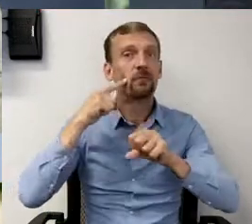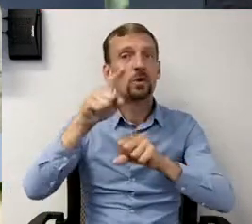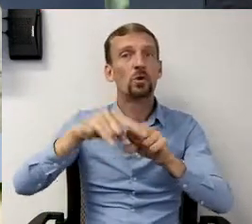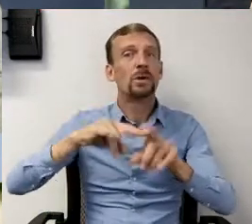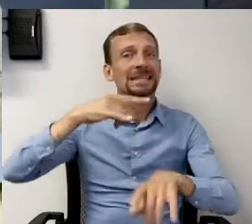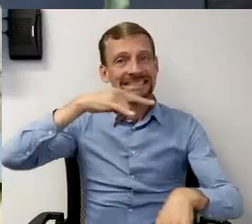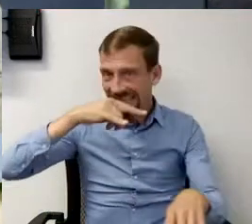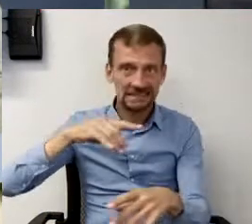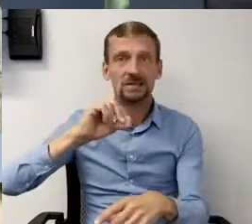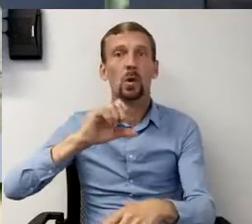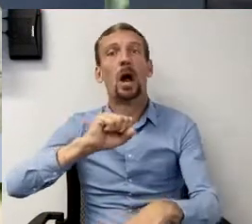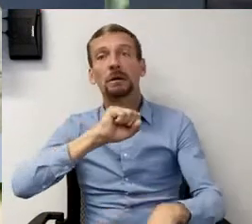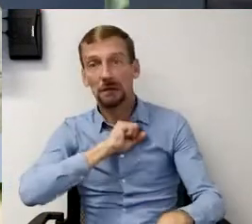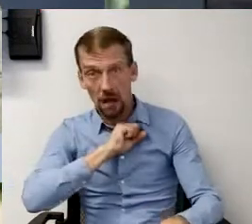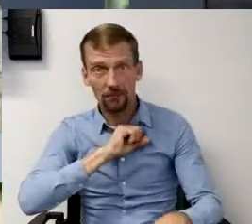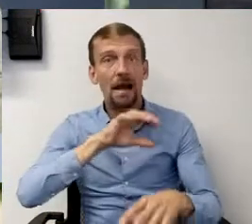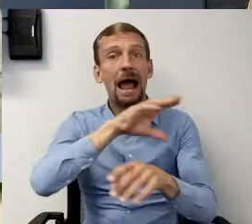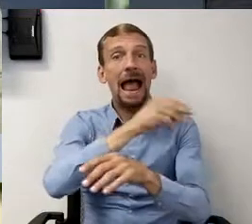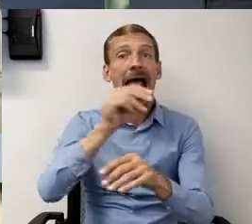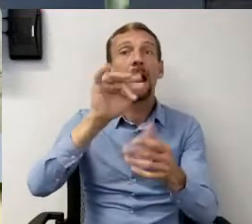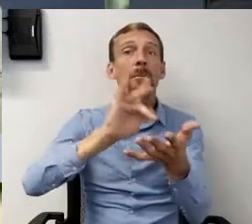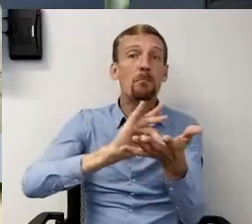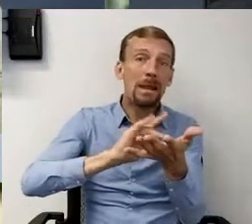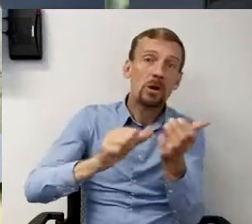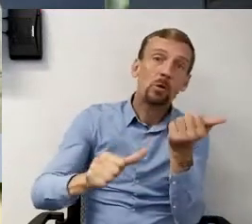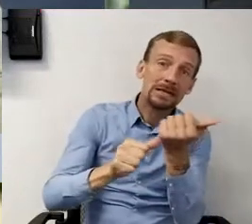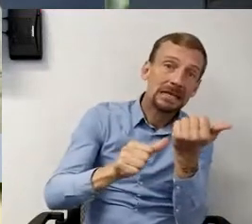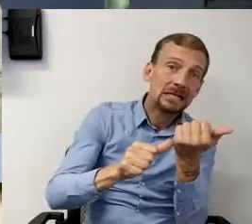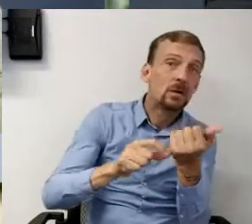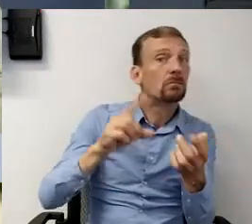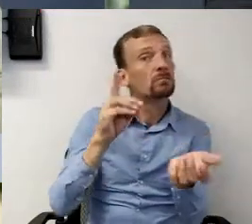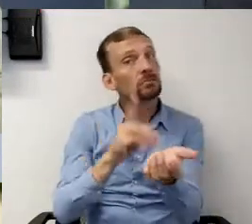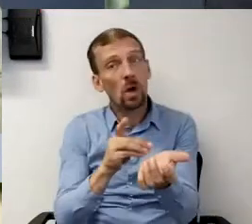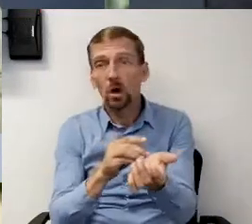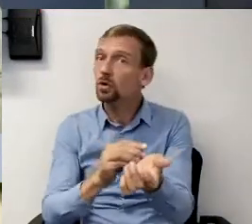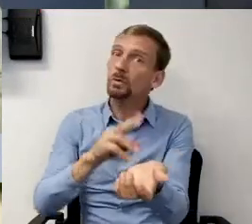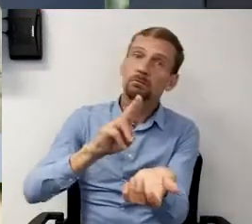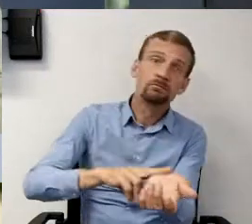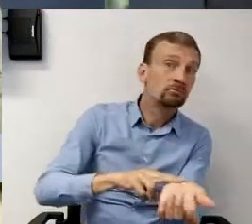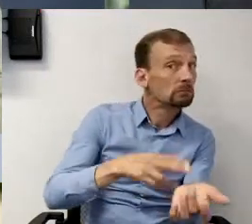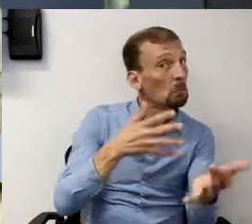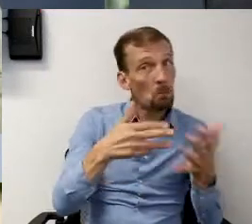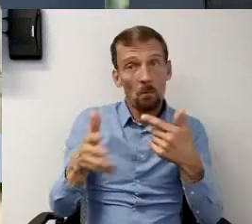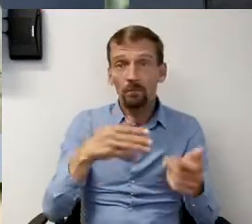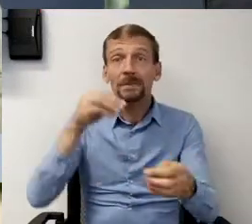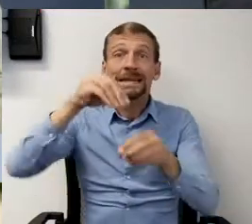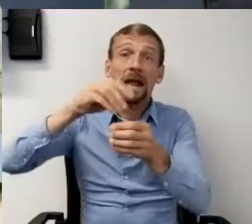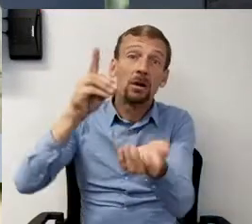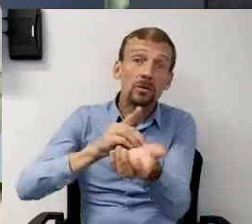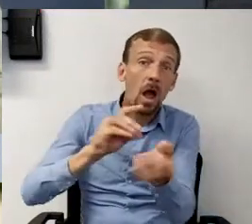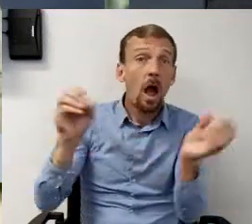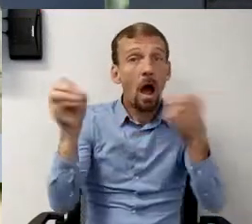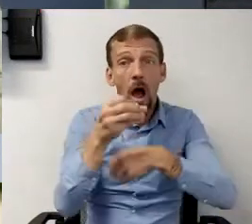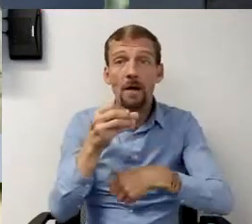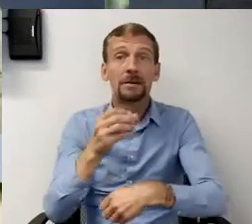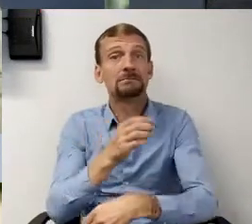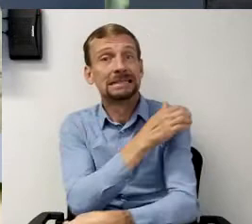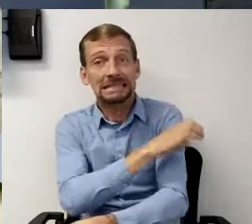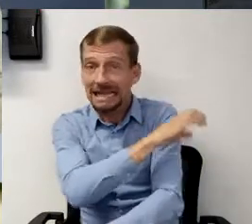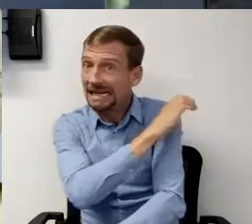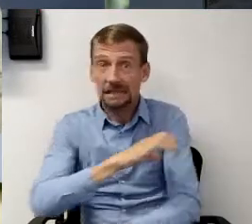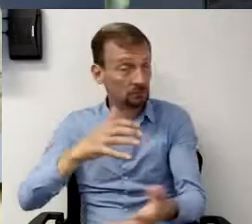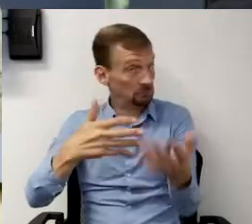And it can be done by a medical assistant, can be done by a doctor, can be done by a nurse, it can be done in a doctor's office, can be done in a clinic,